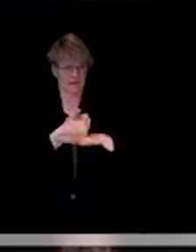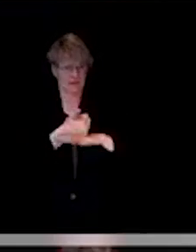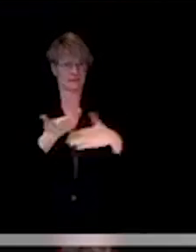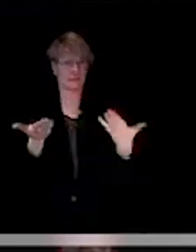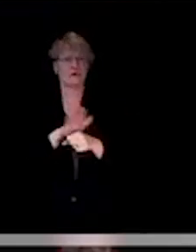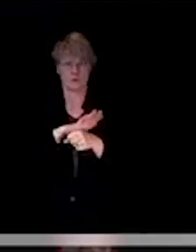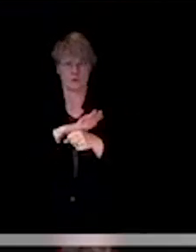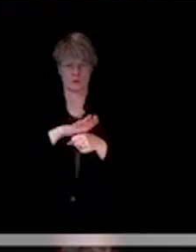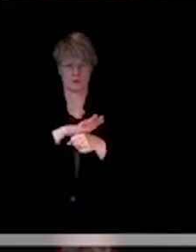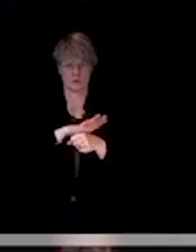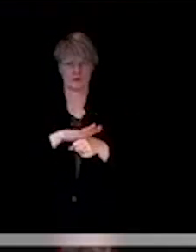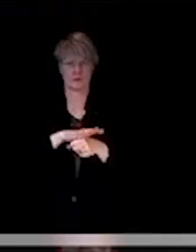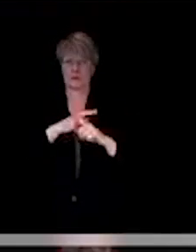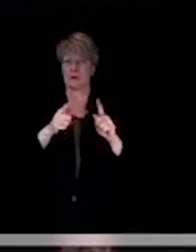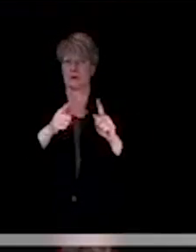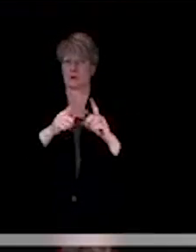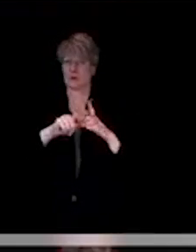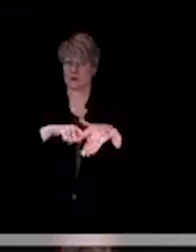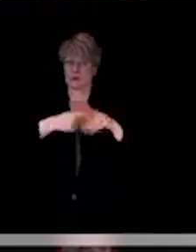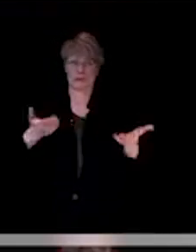But we have not begun that yet.